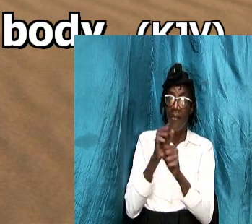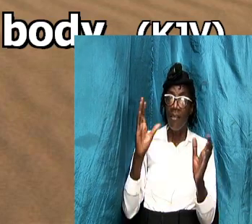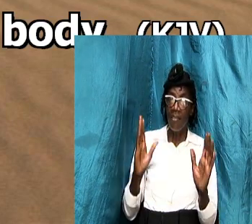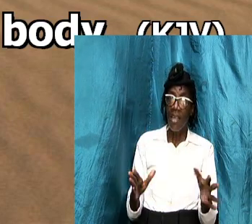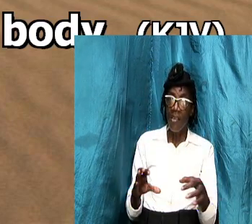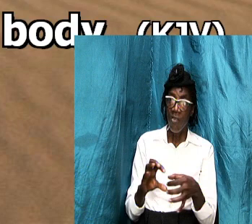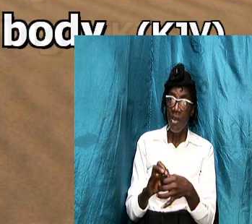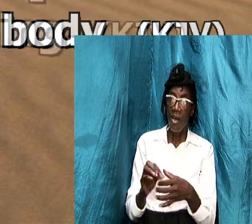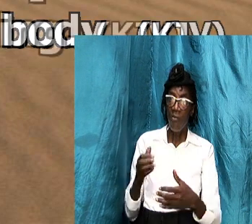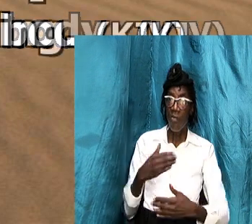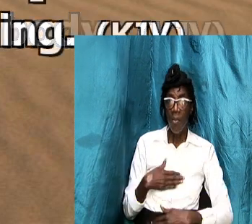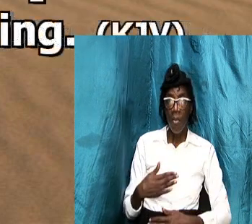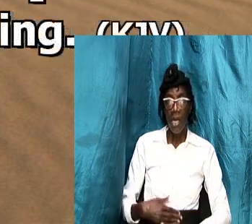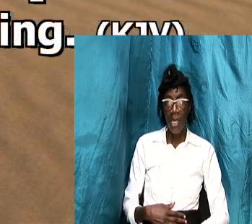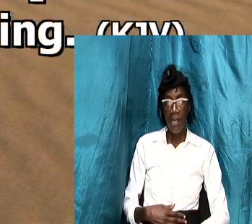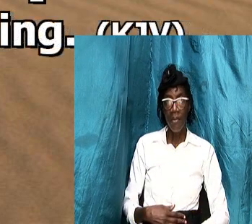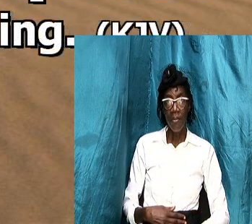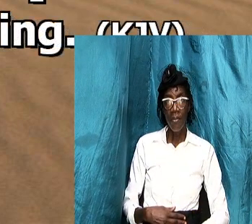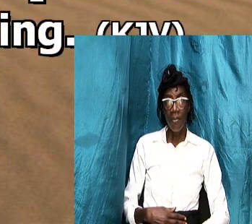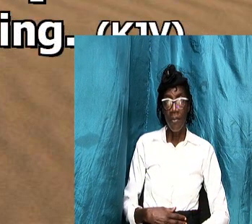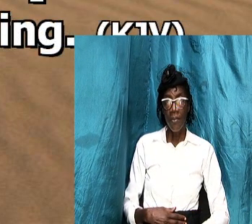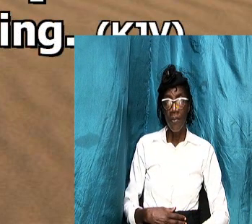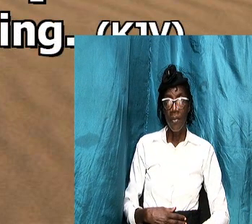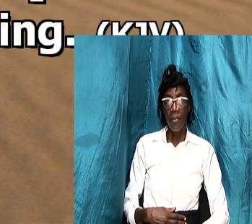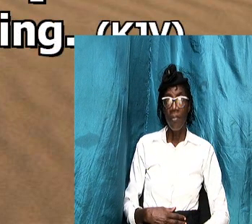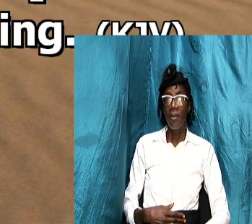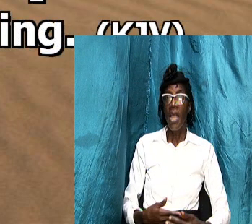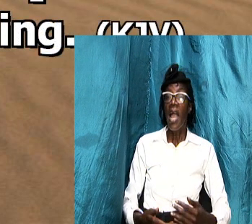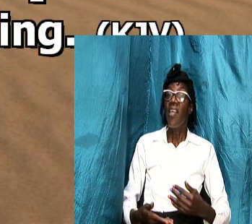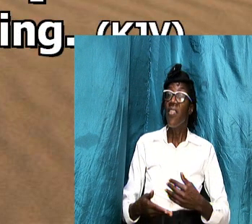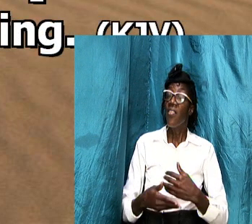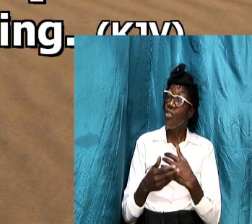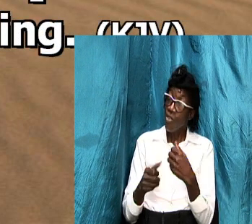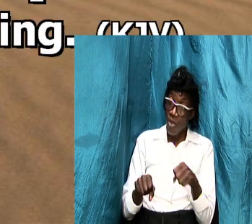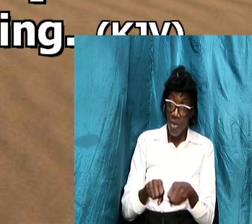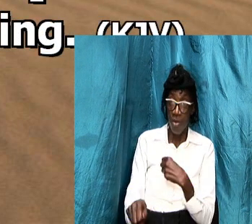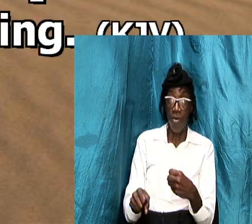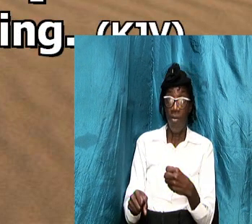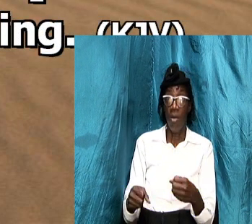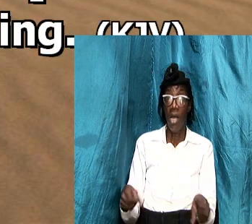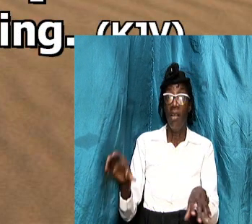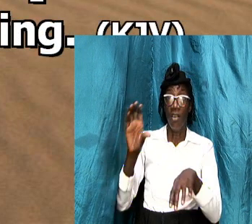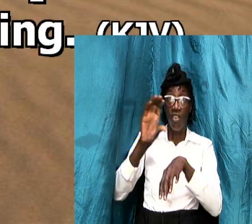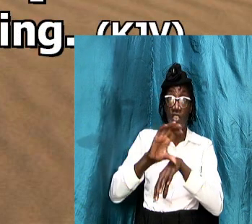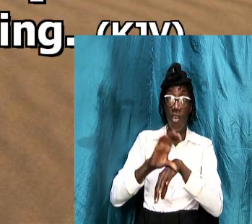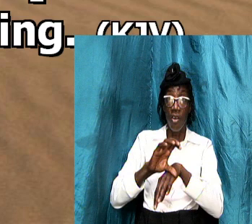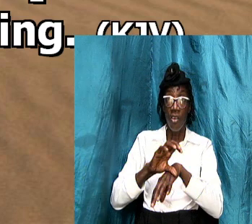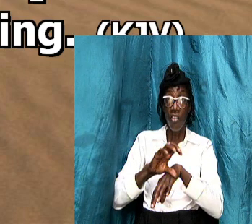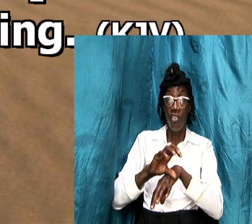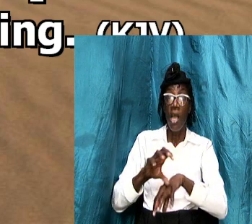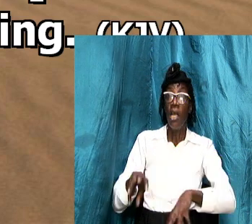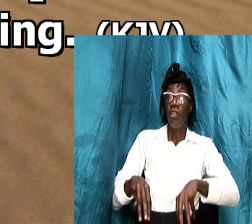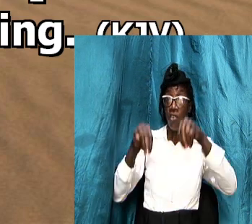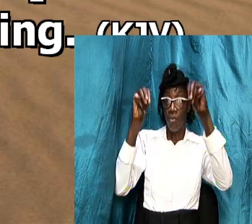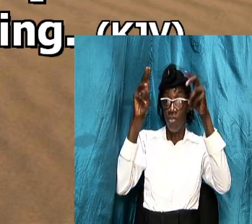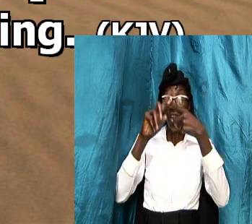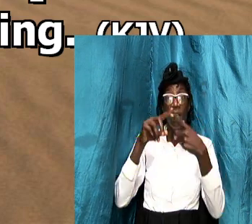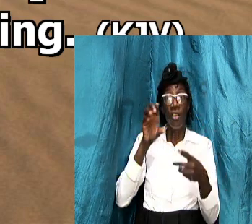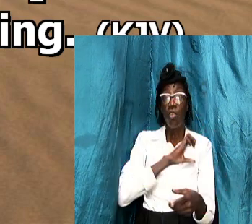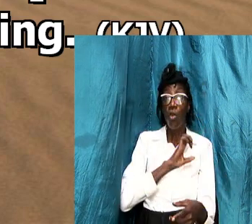of the body therefore as the church is subject unto christ